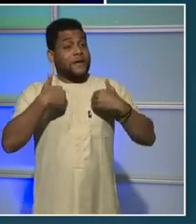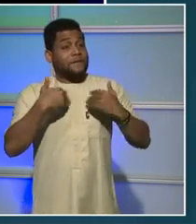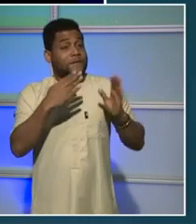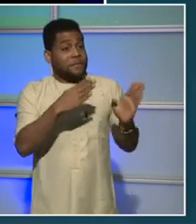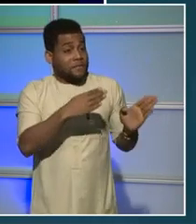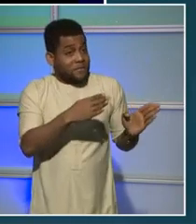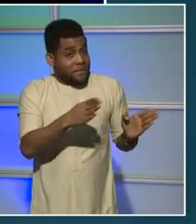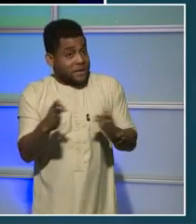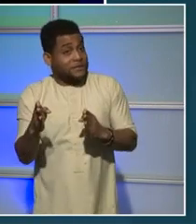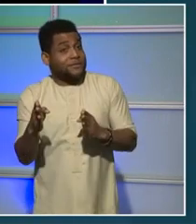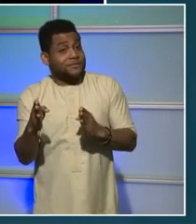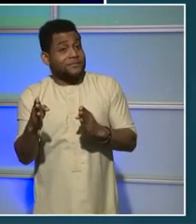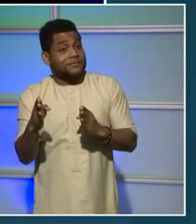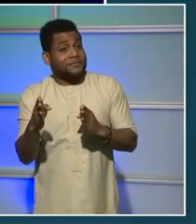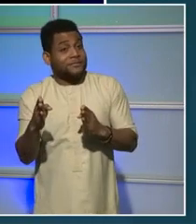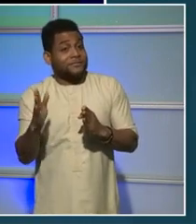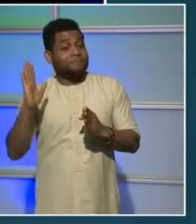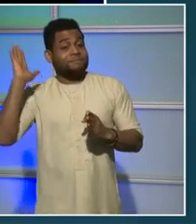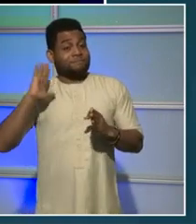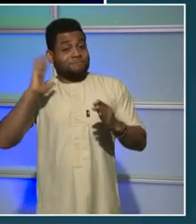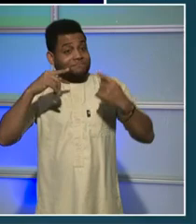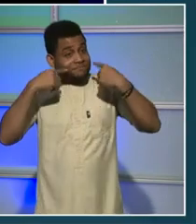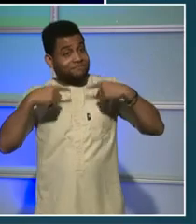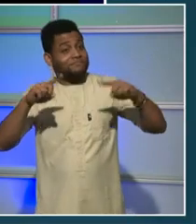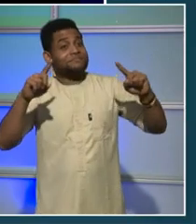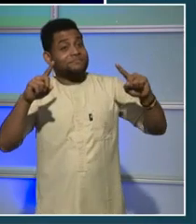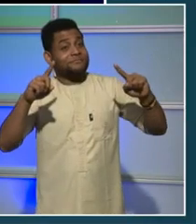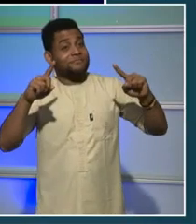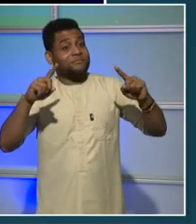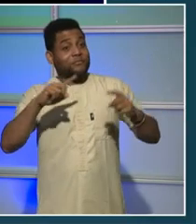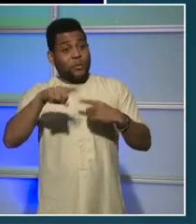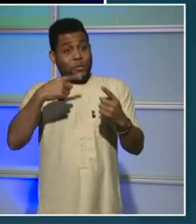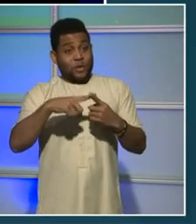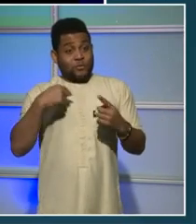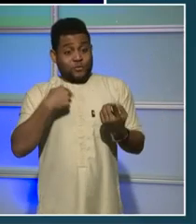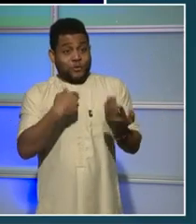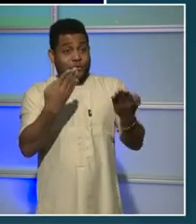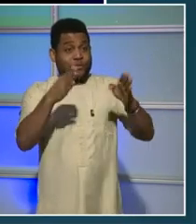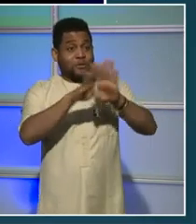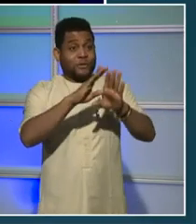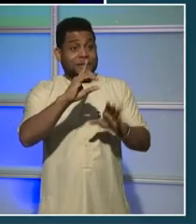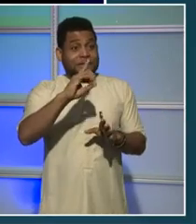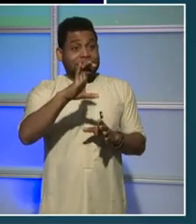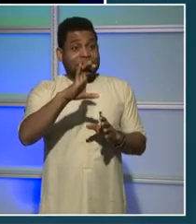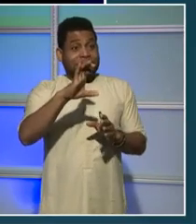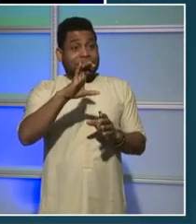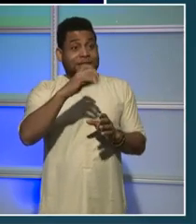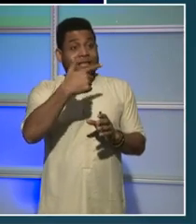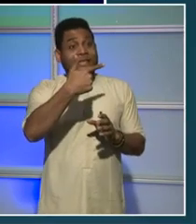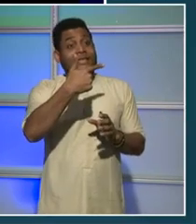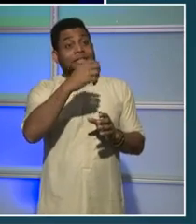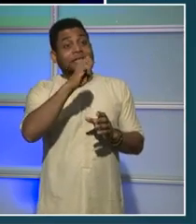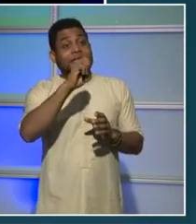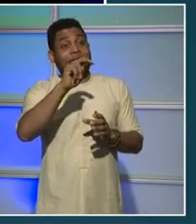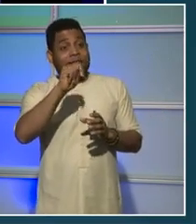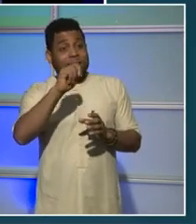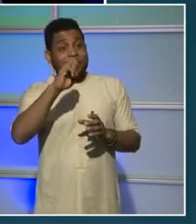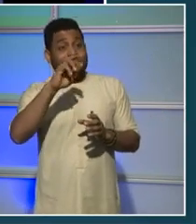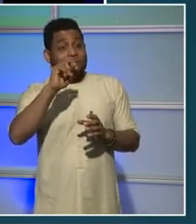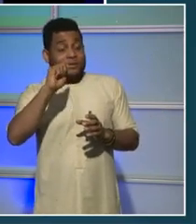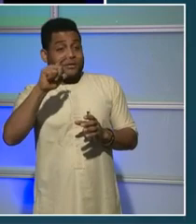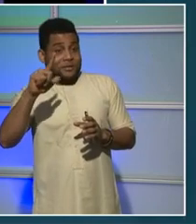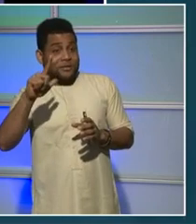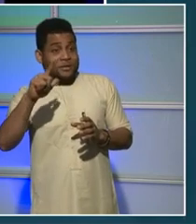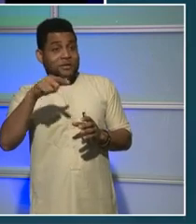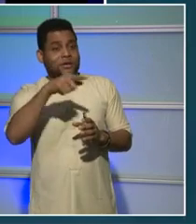worked when we closed D.C. General and created smaller, dignified, more service-enriched, short-term family